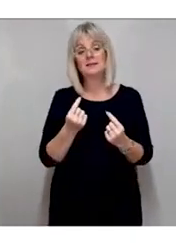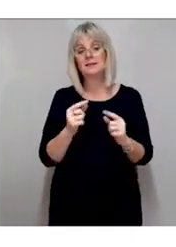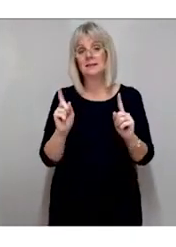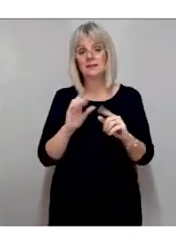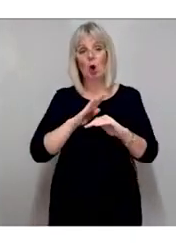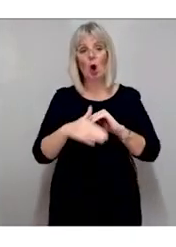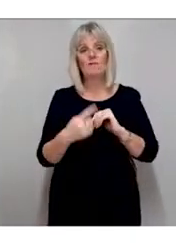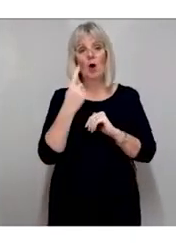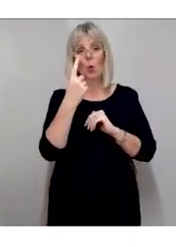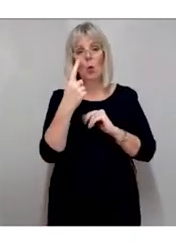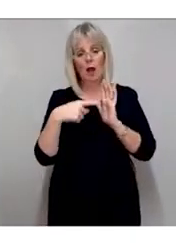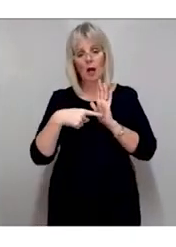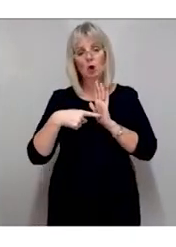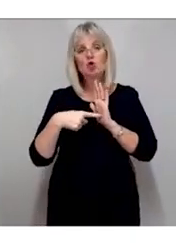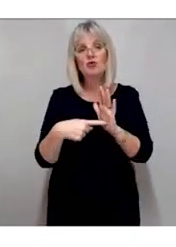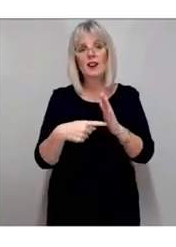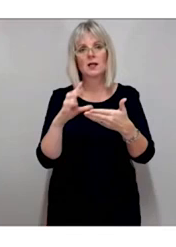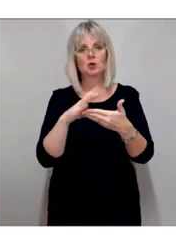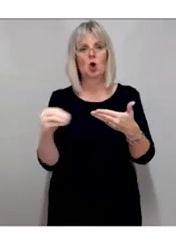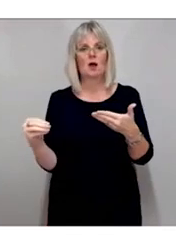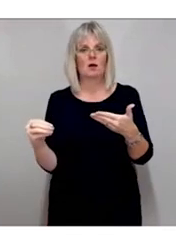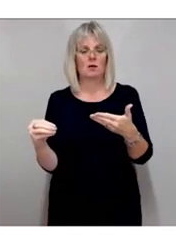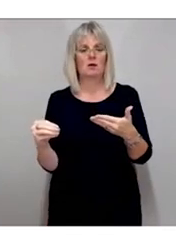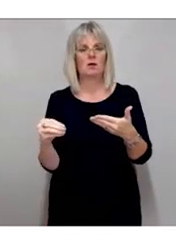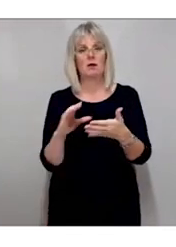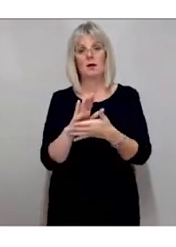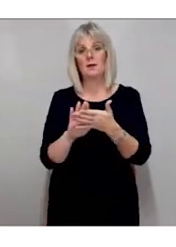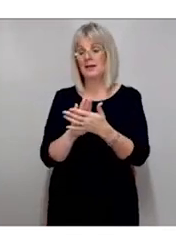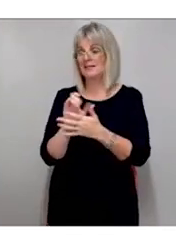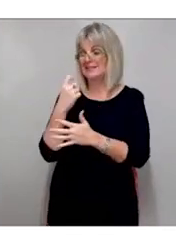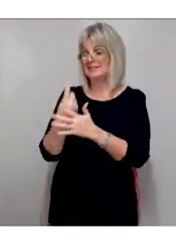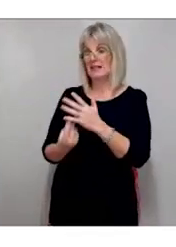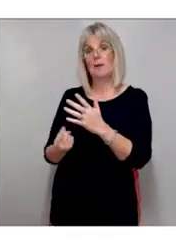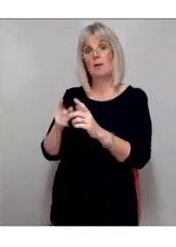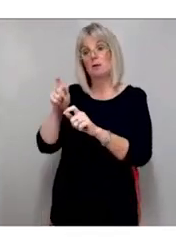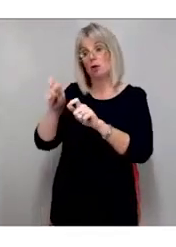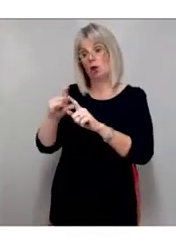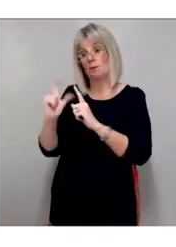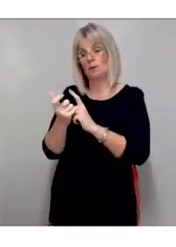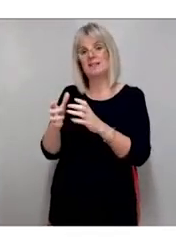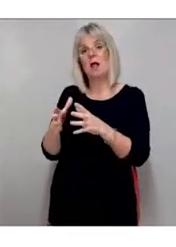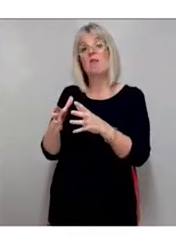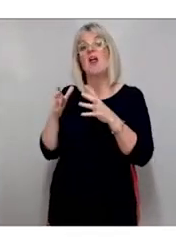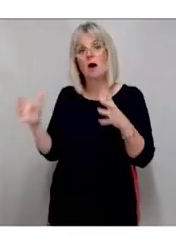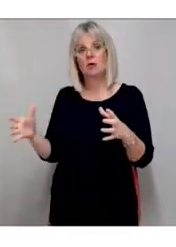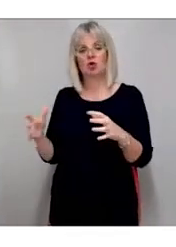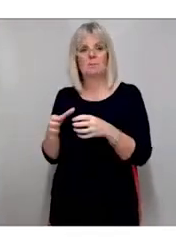This makes disabled people the largest minority group in the world with enormous spending power.